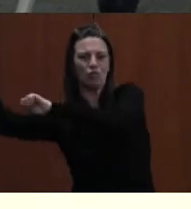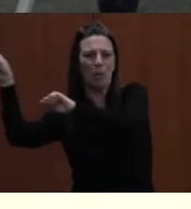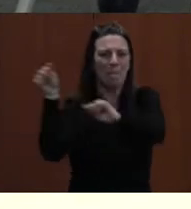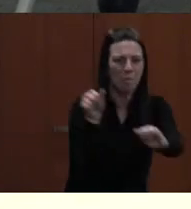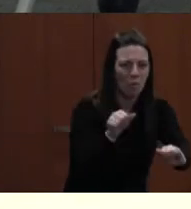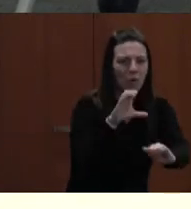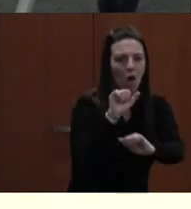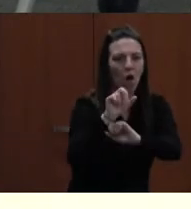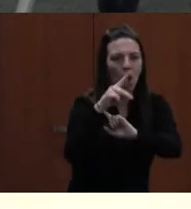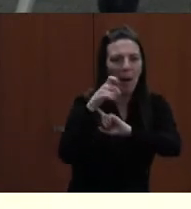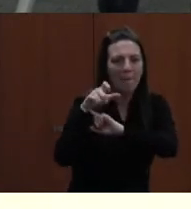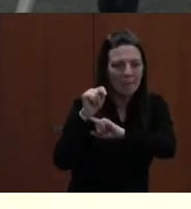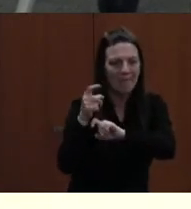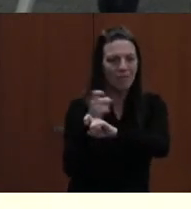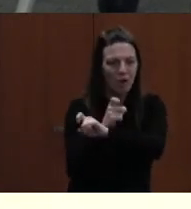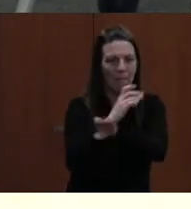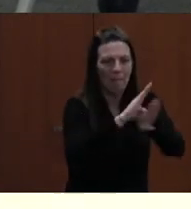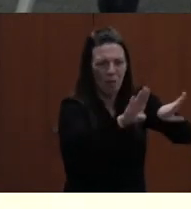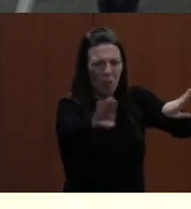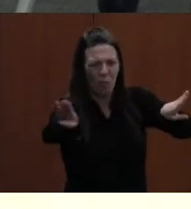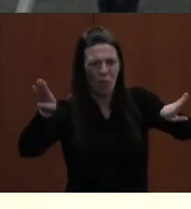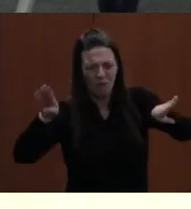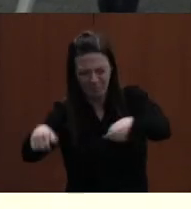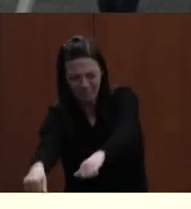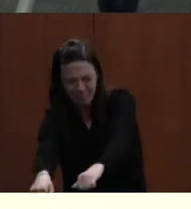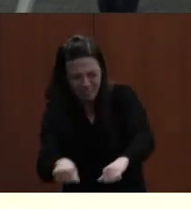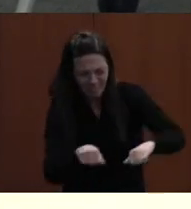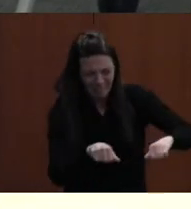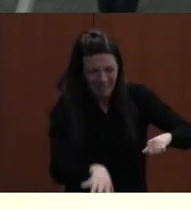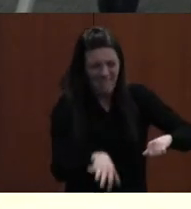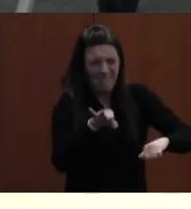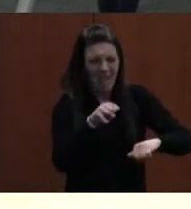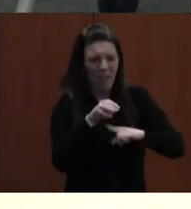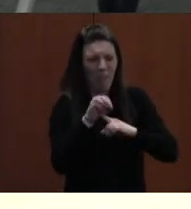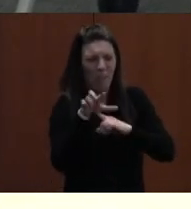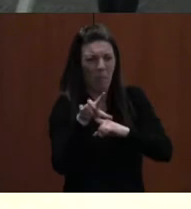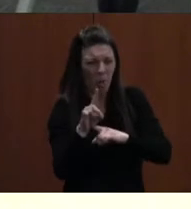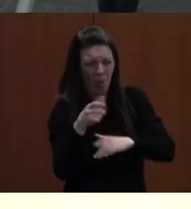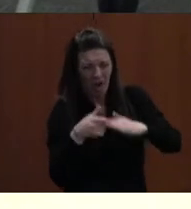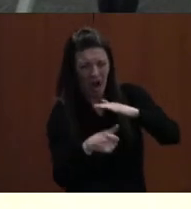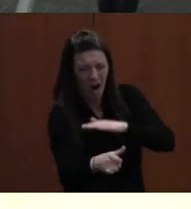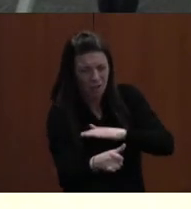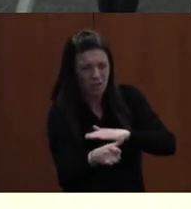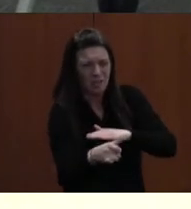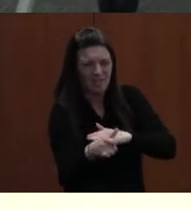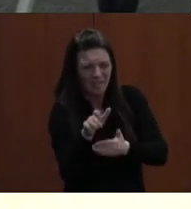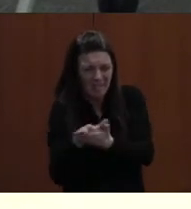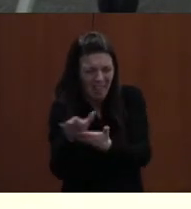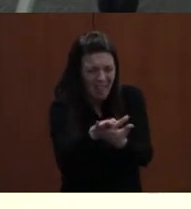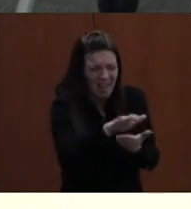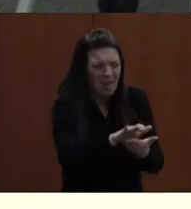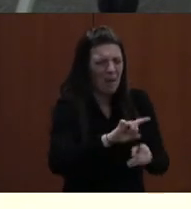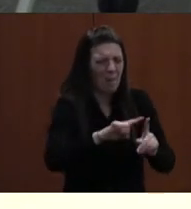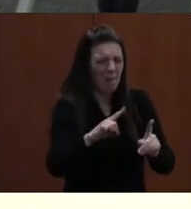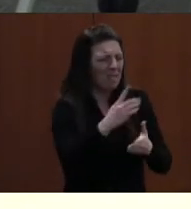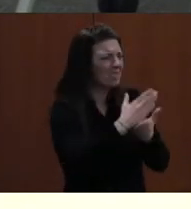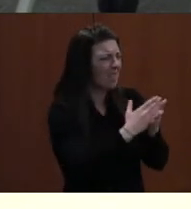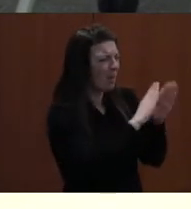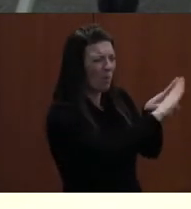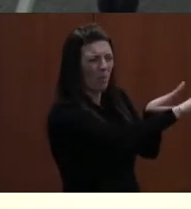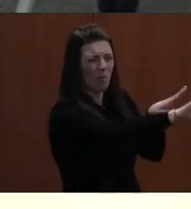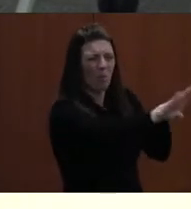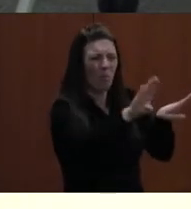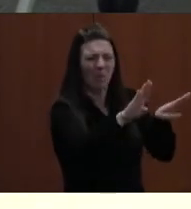Mold was found under the carpet and was cleaned before painting, but there were several other walls with carpet that were either left alone or